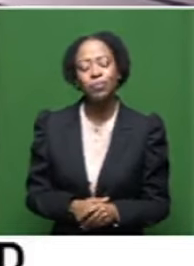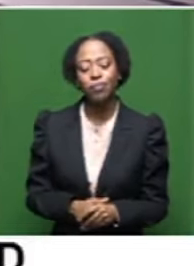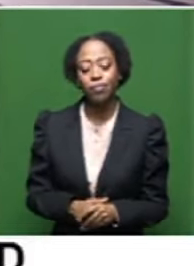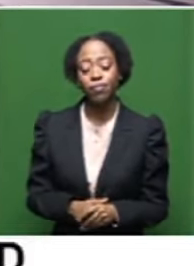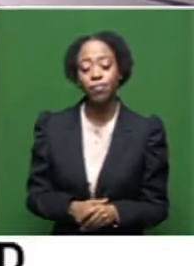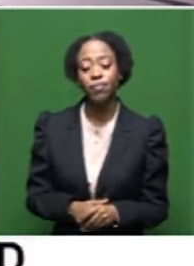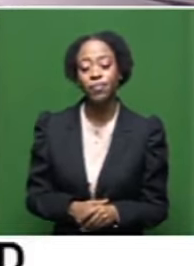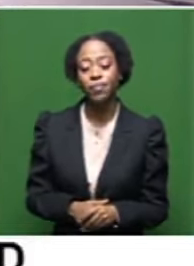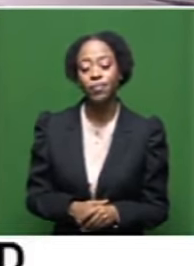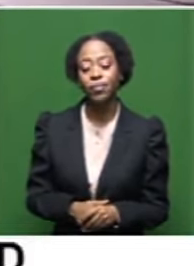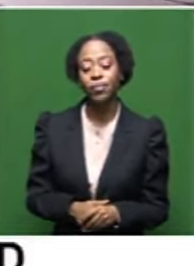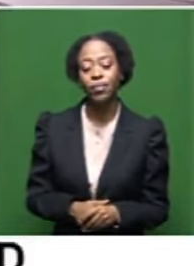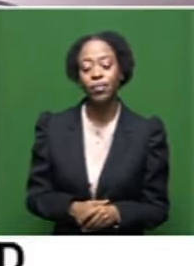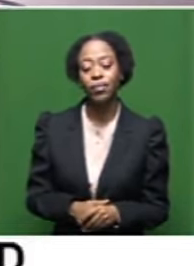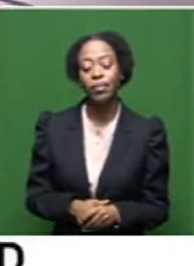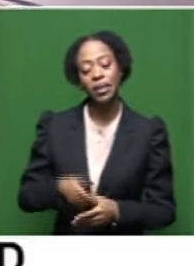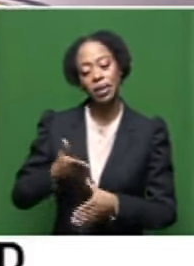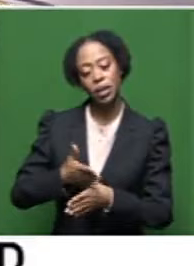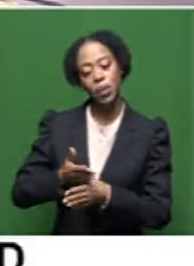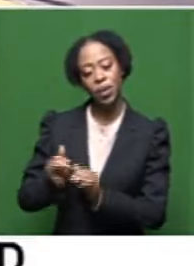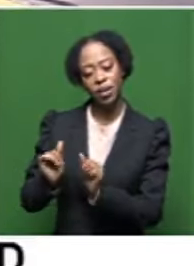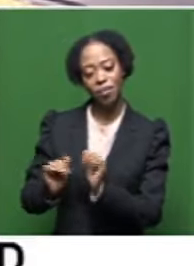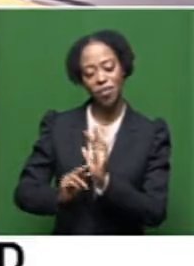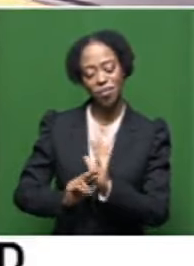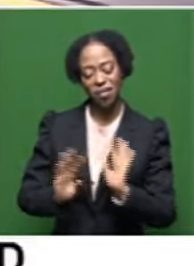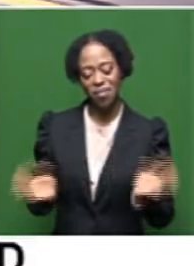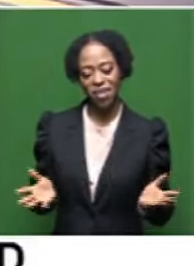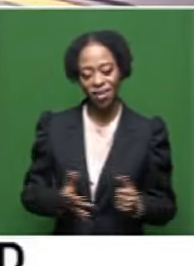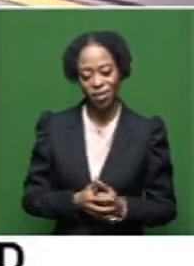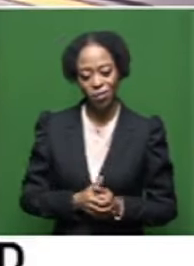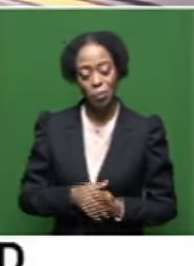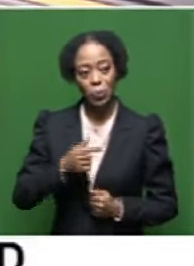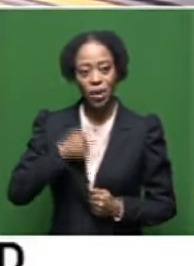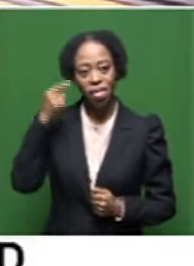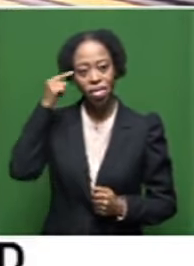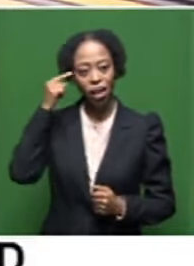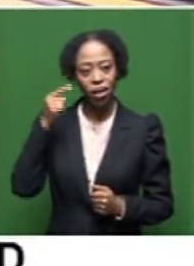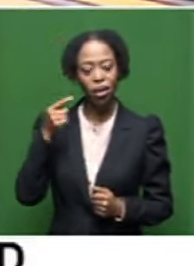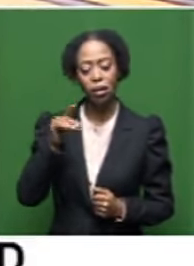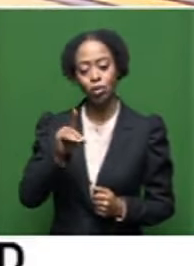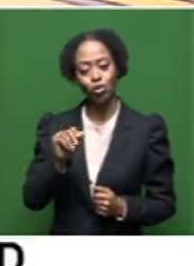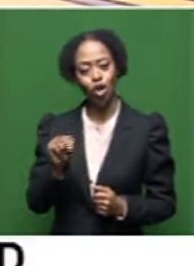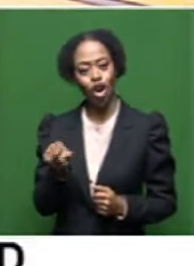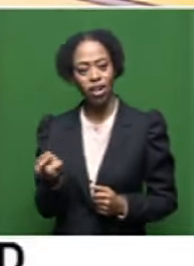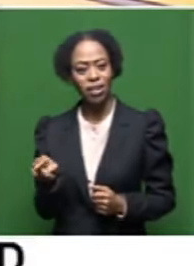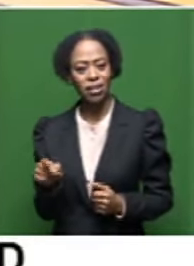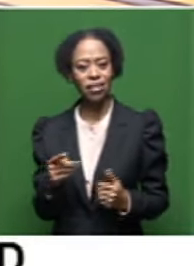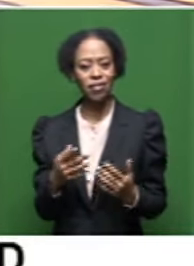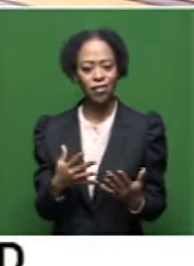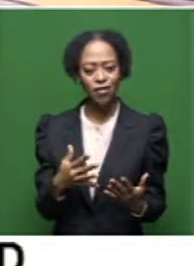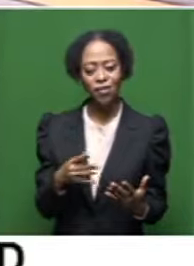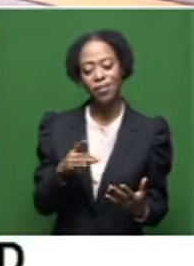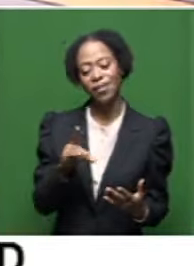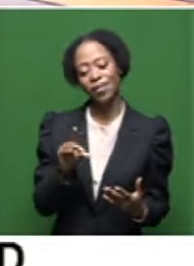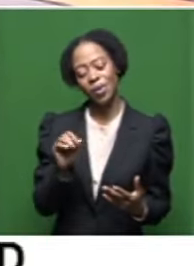I think, um, you know, the artwork spoke for itself. Um, um, I'm thinking here, uh, Bradon, whom I call